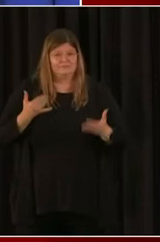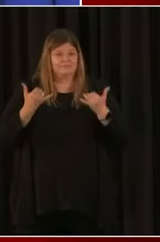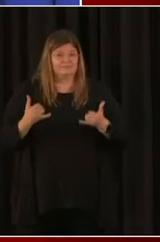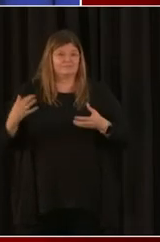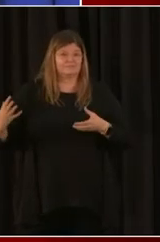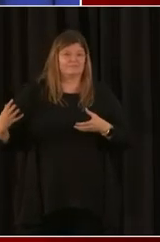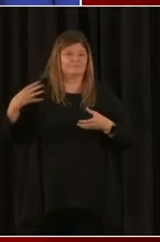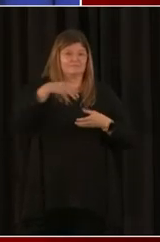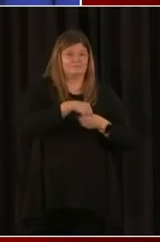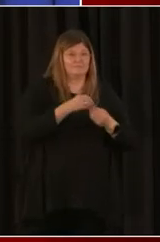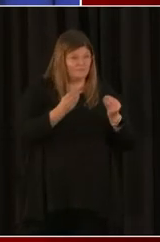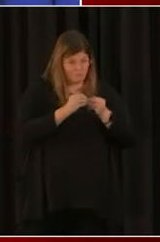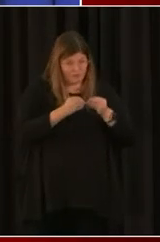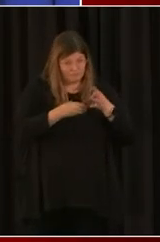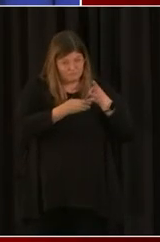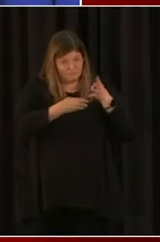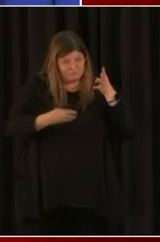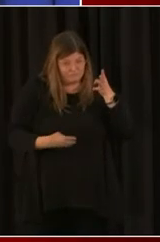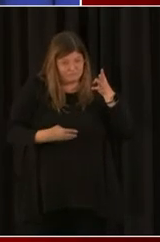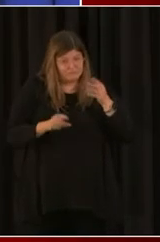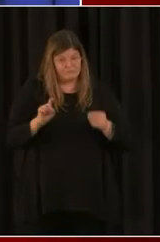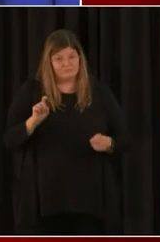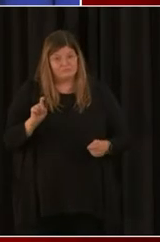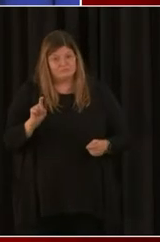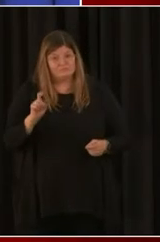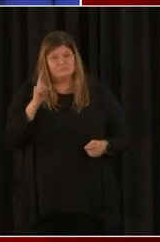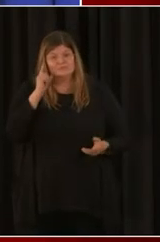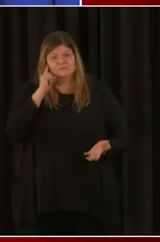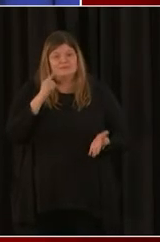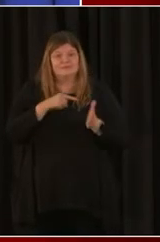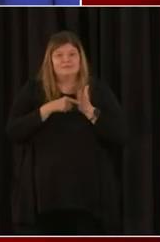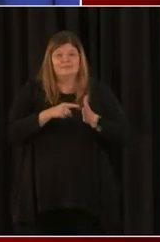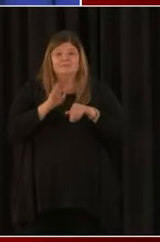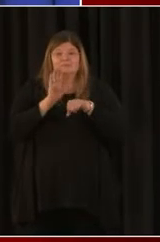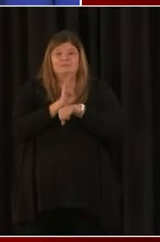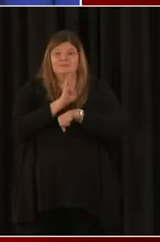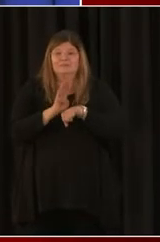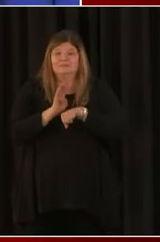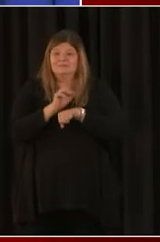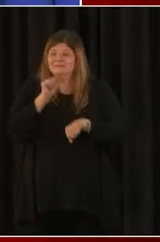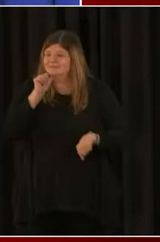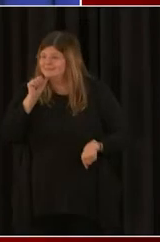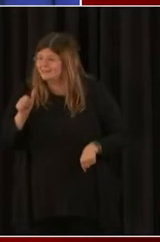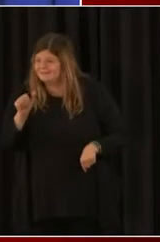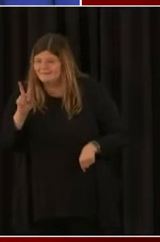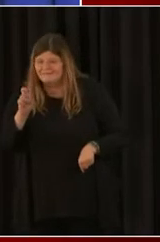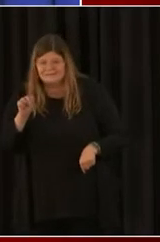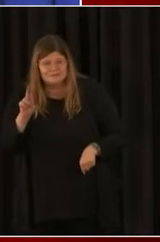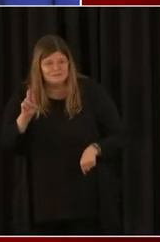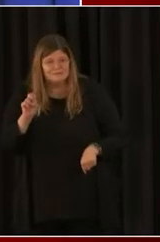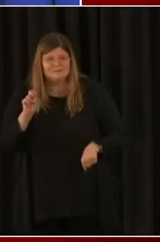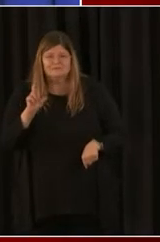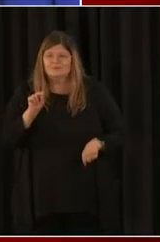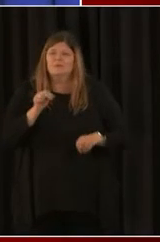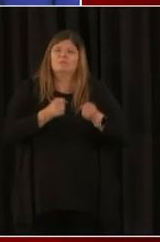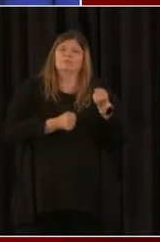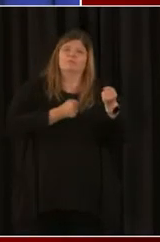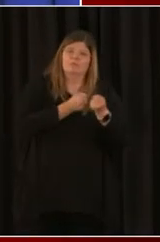businesses that are not venues that support the entertainment industry. So think of event planners,